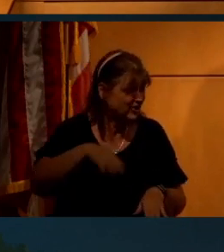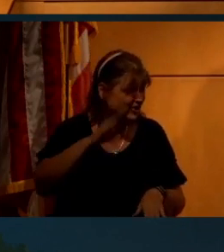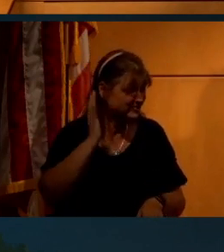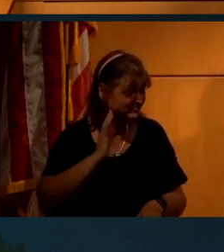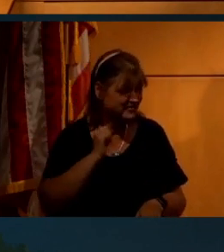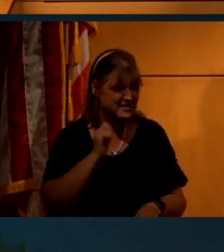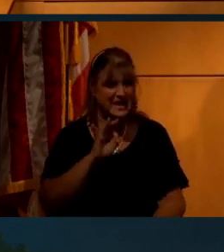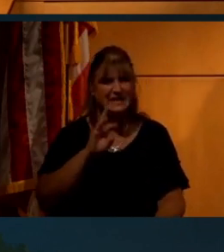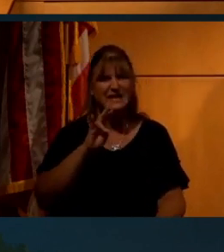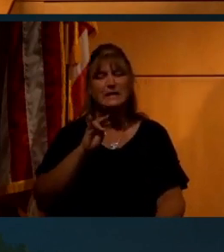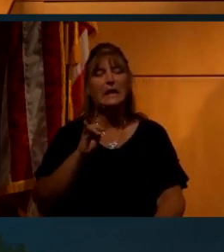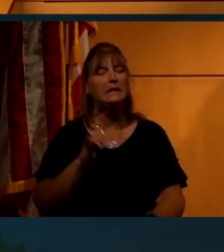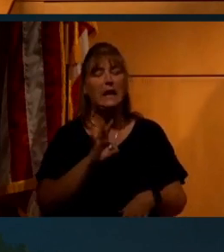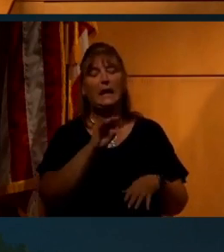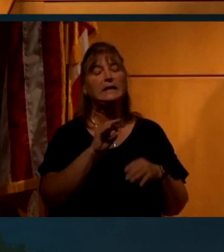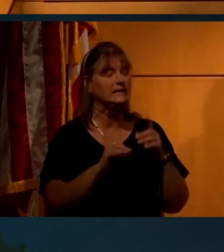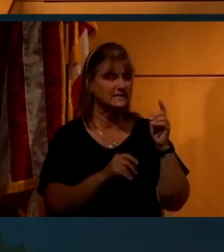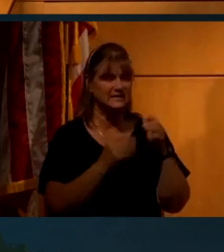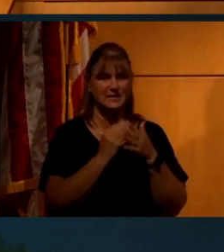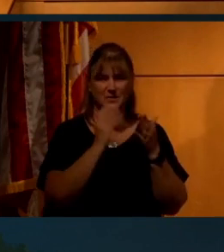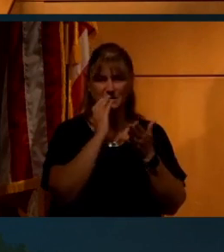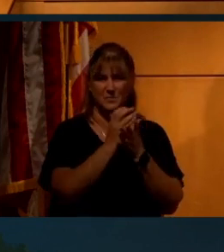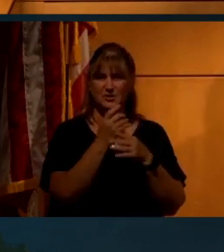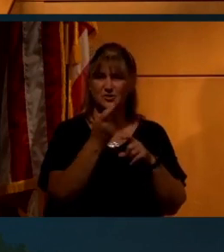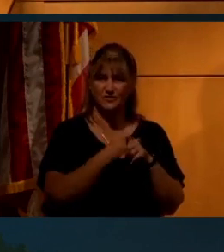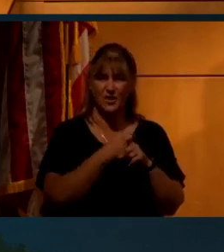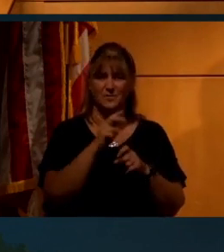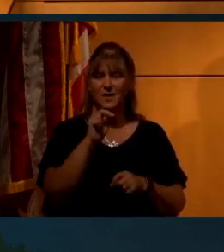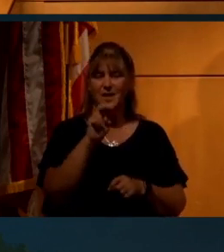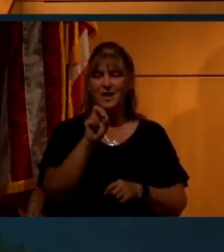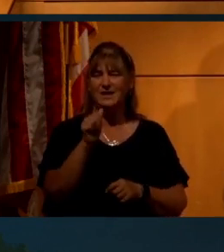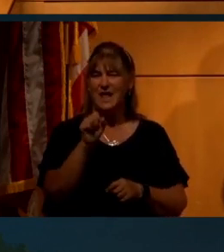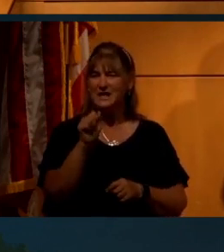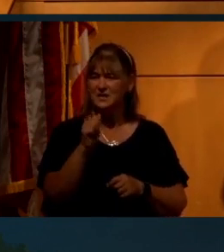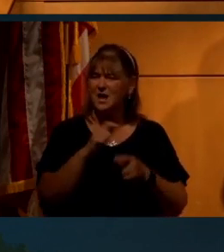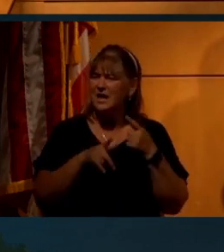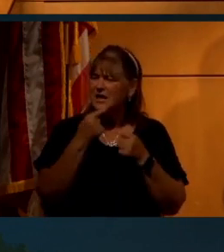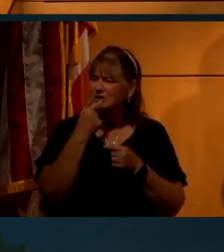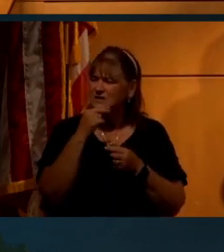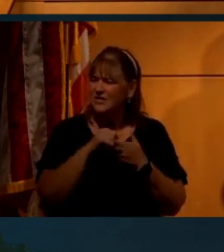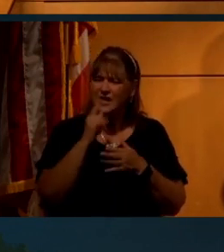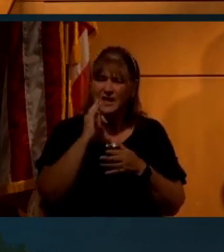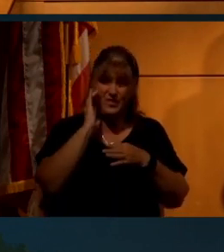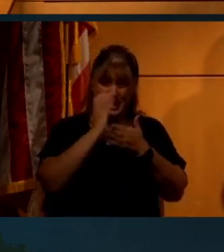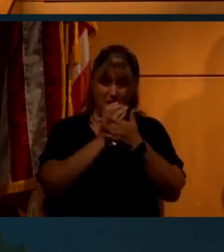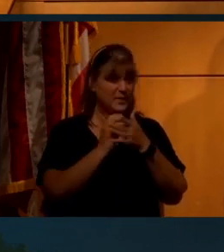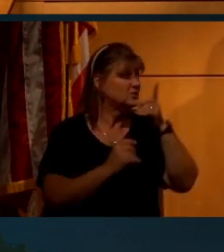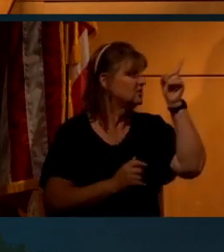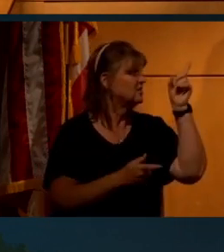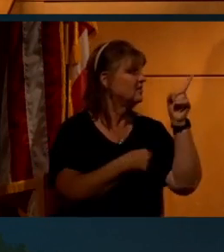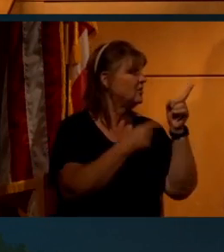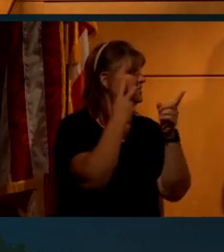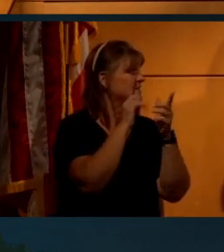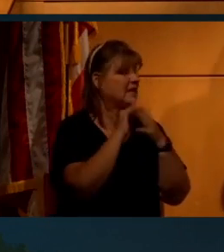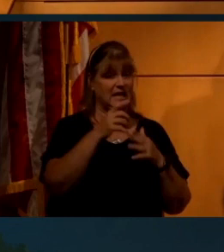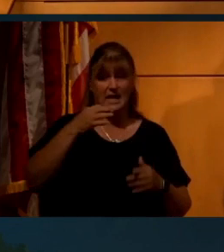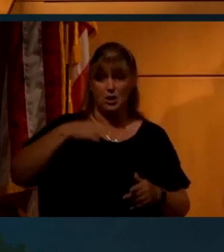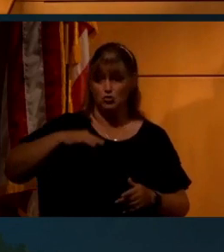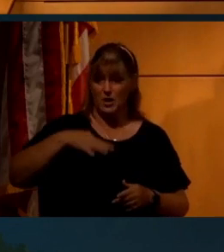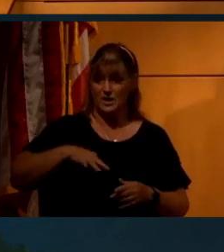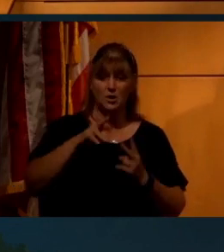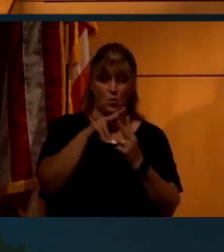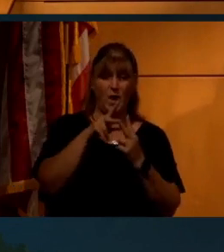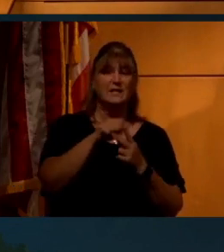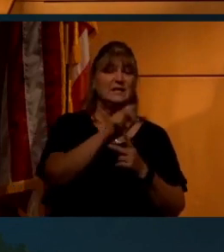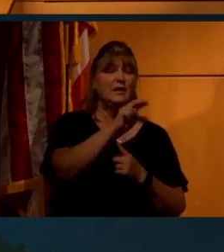from the 1990s. But some of these pictures are from NASA. I should say that if the image is here, if you don't see any credit, it's